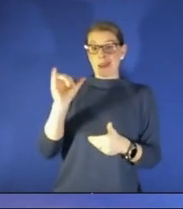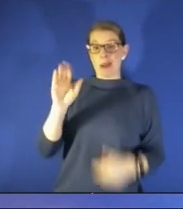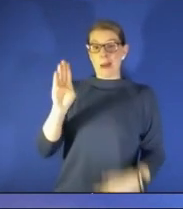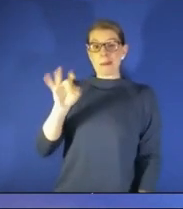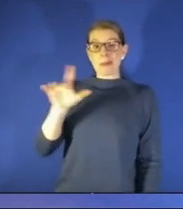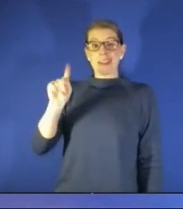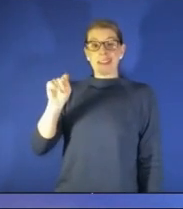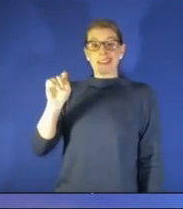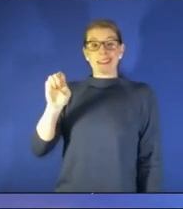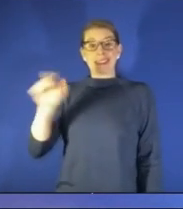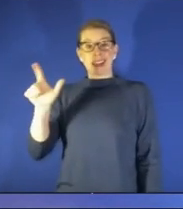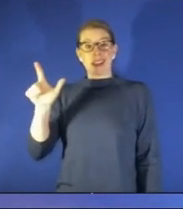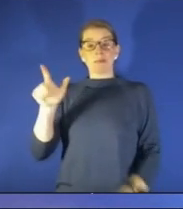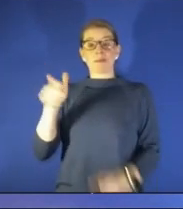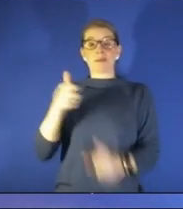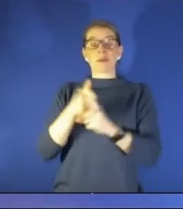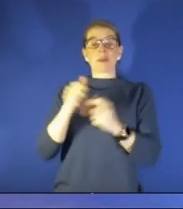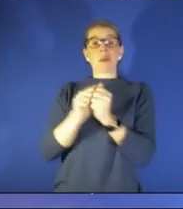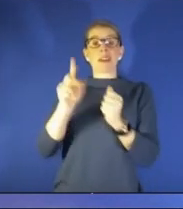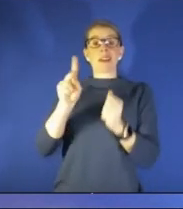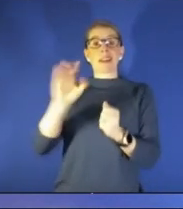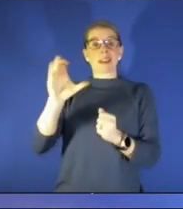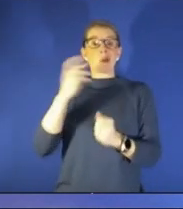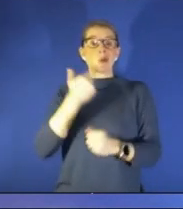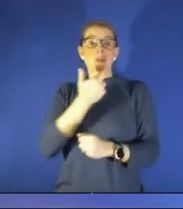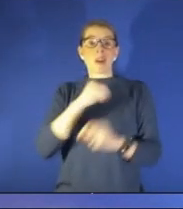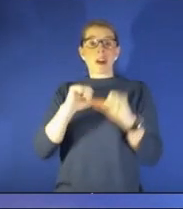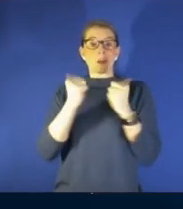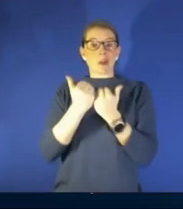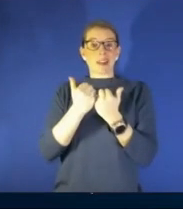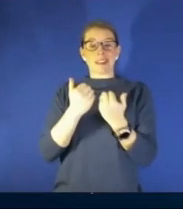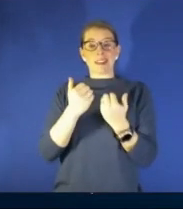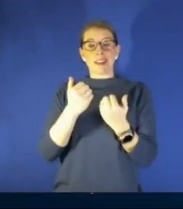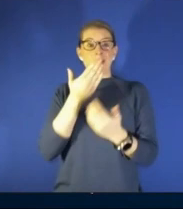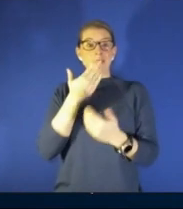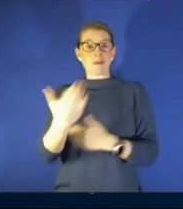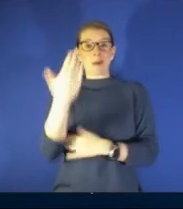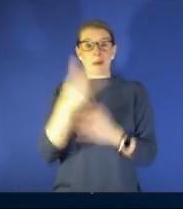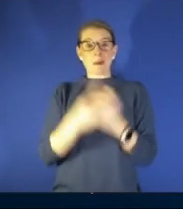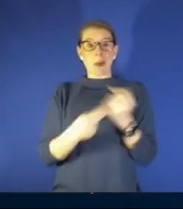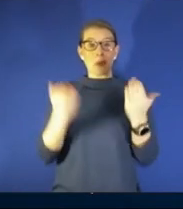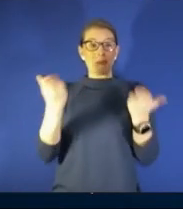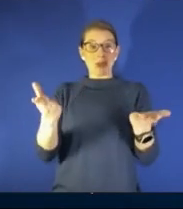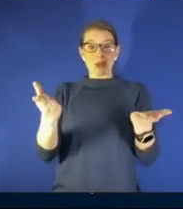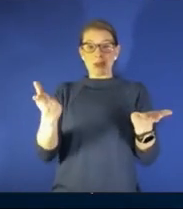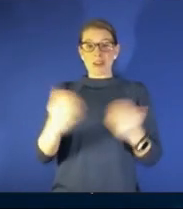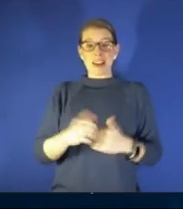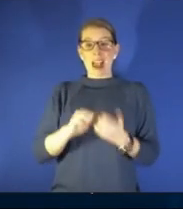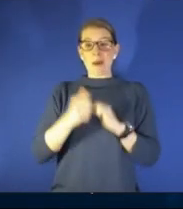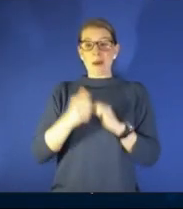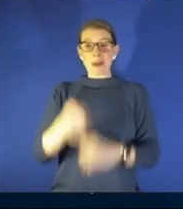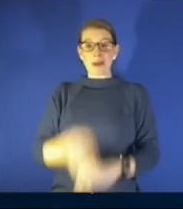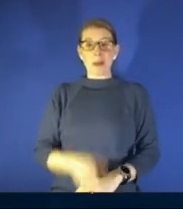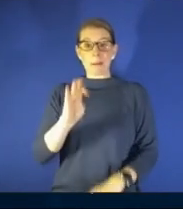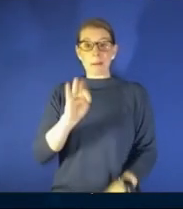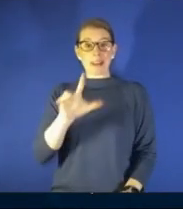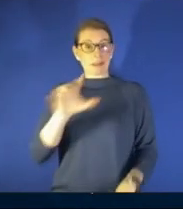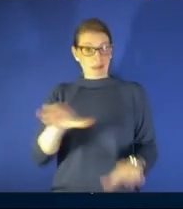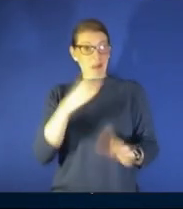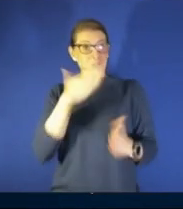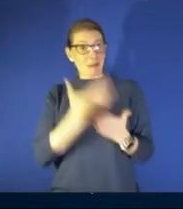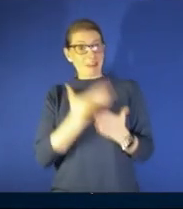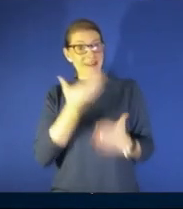with the kansas city restaurant association so good morning to both of you thanks for joining us bill how are you doing well thank you